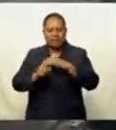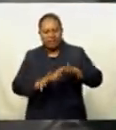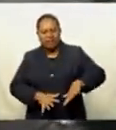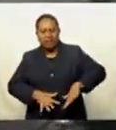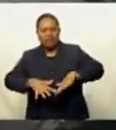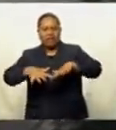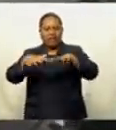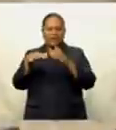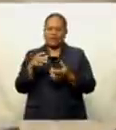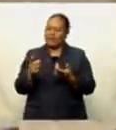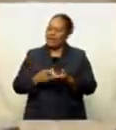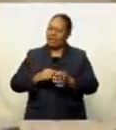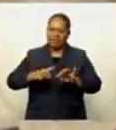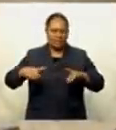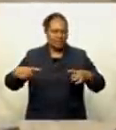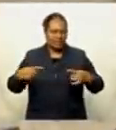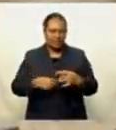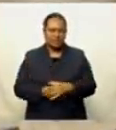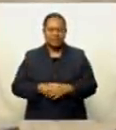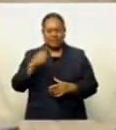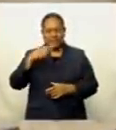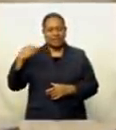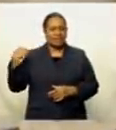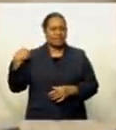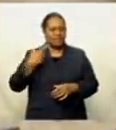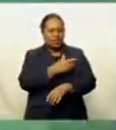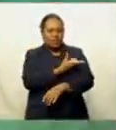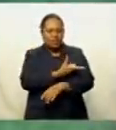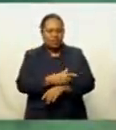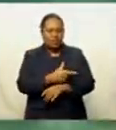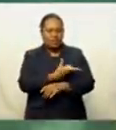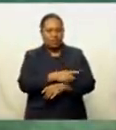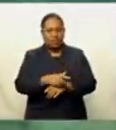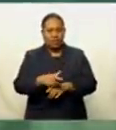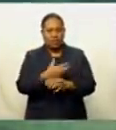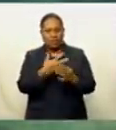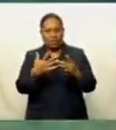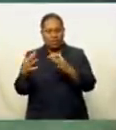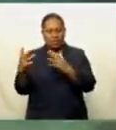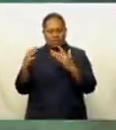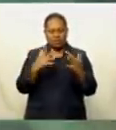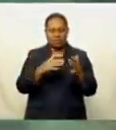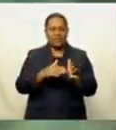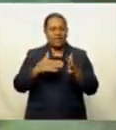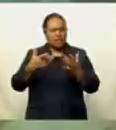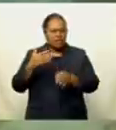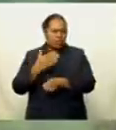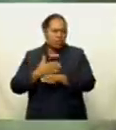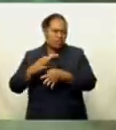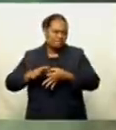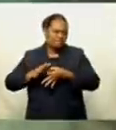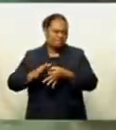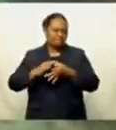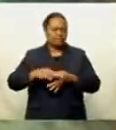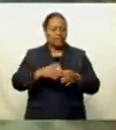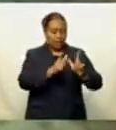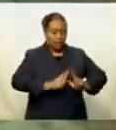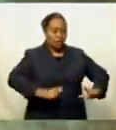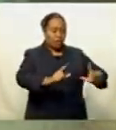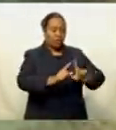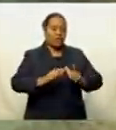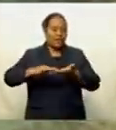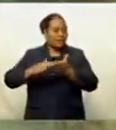warming seas, has had a harmful impact on corals. We're trying to work with our local communities and support them develop